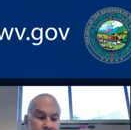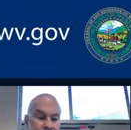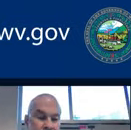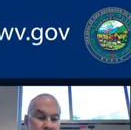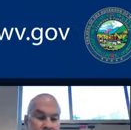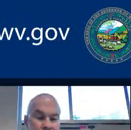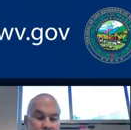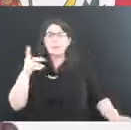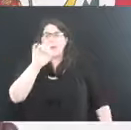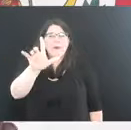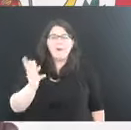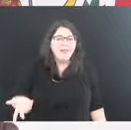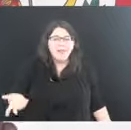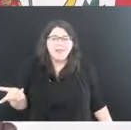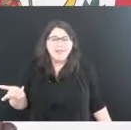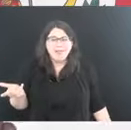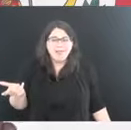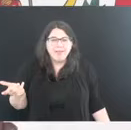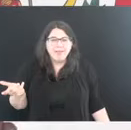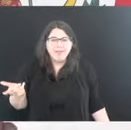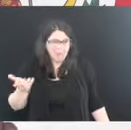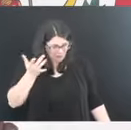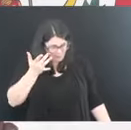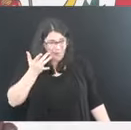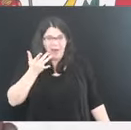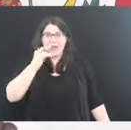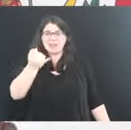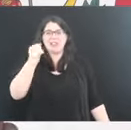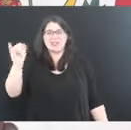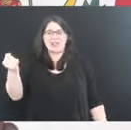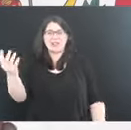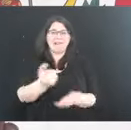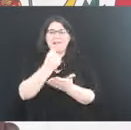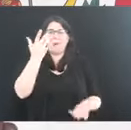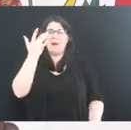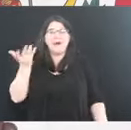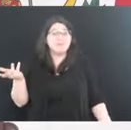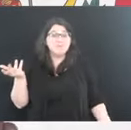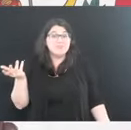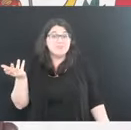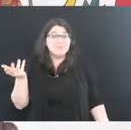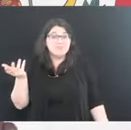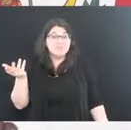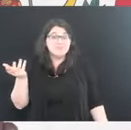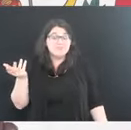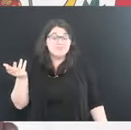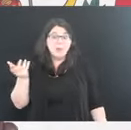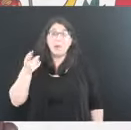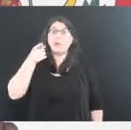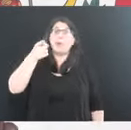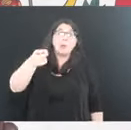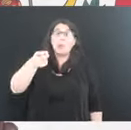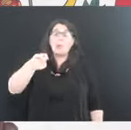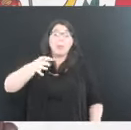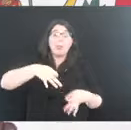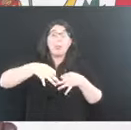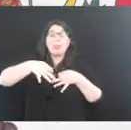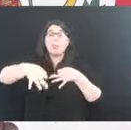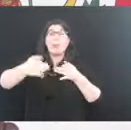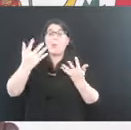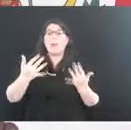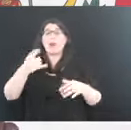Paul, why did you get the Johnson & Johnson shot? You waited too long, Paul.